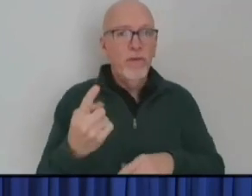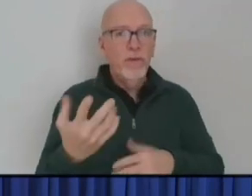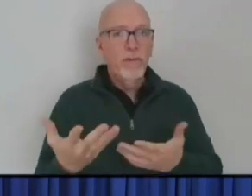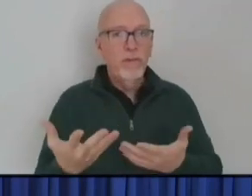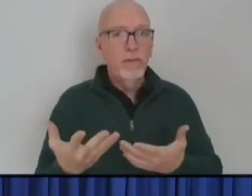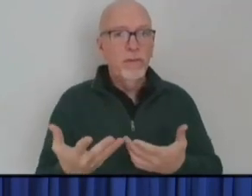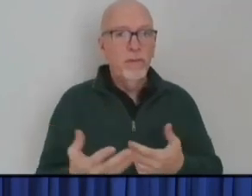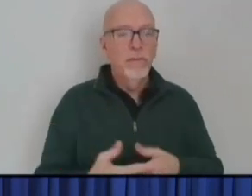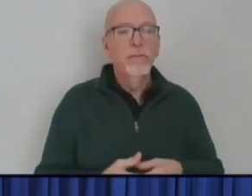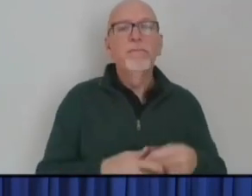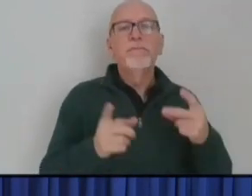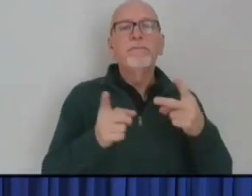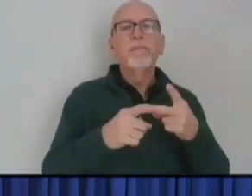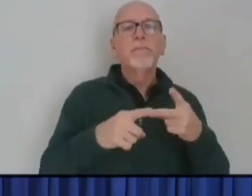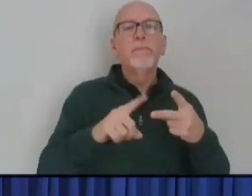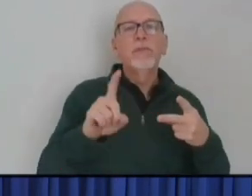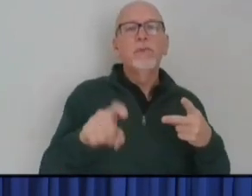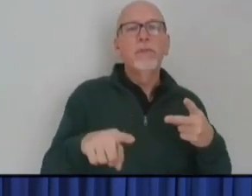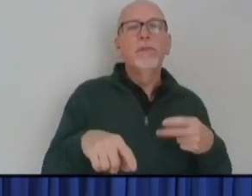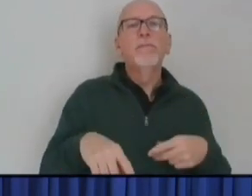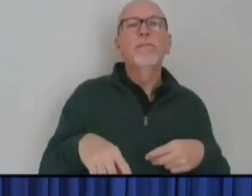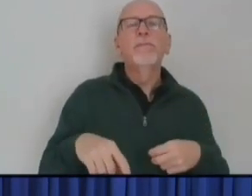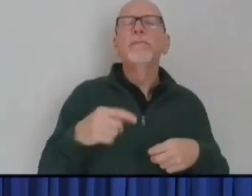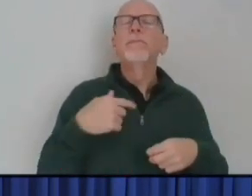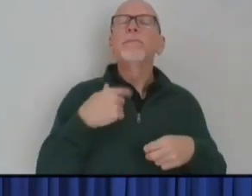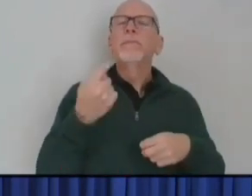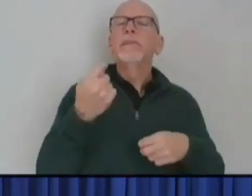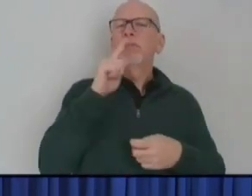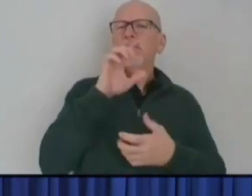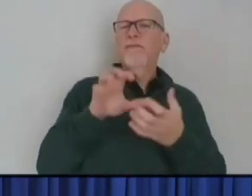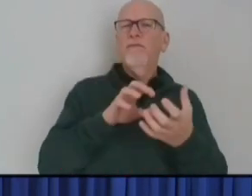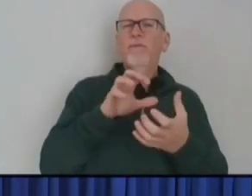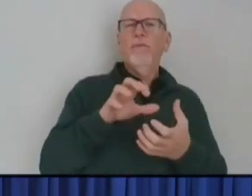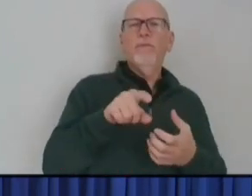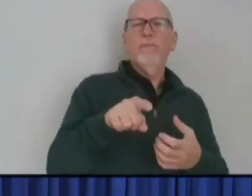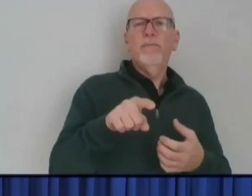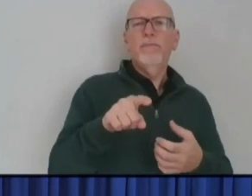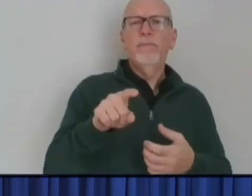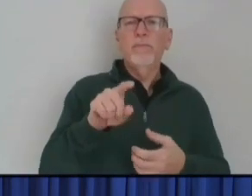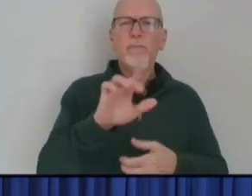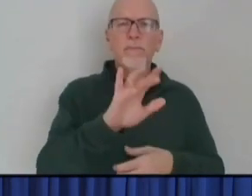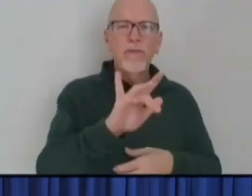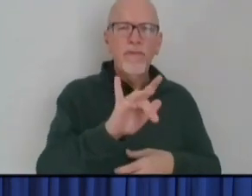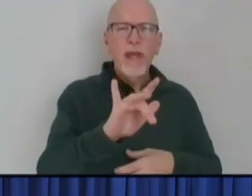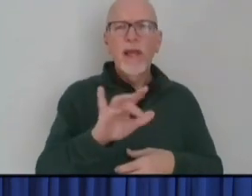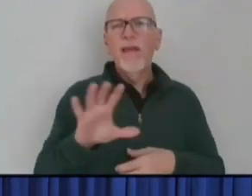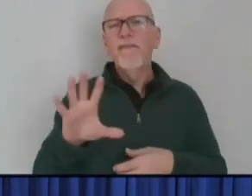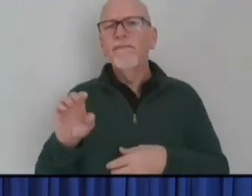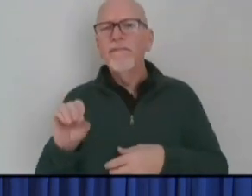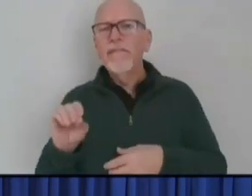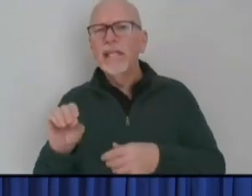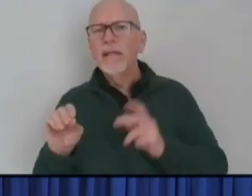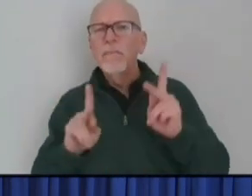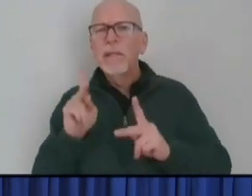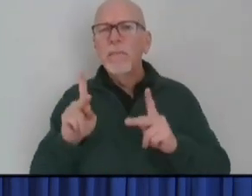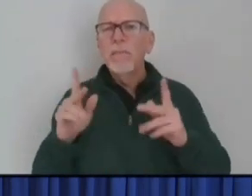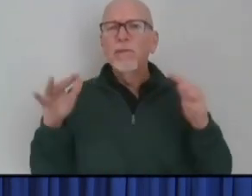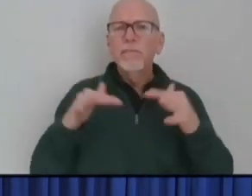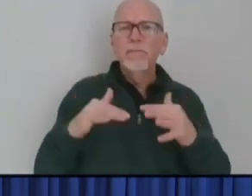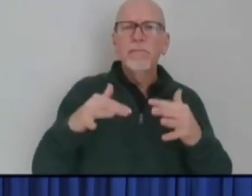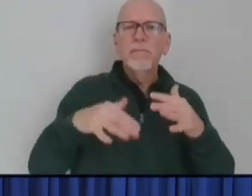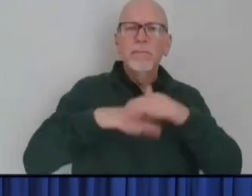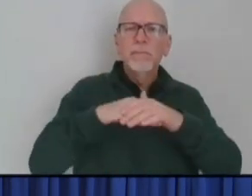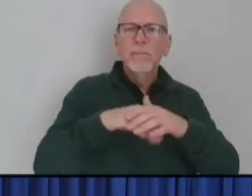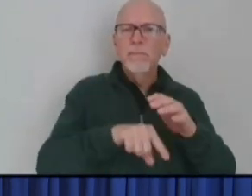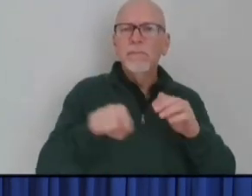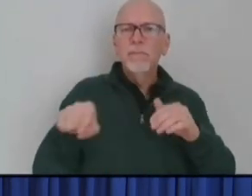And the second question is, I'm a little confused on the 25 and 50 social gathering limits. It appears